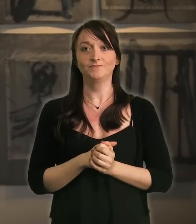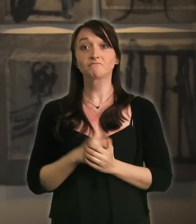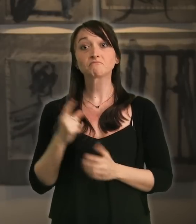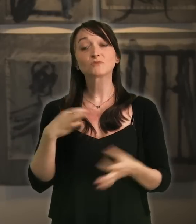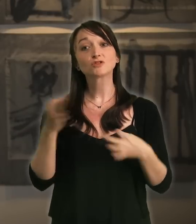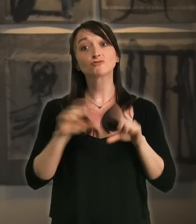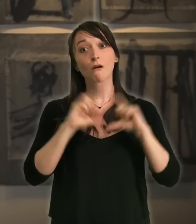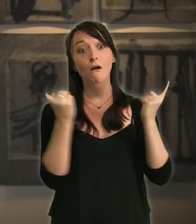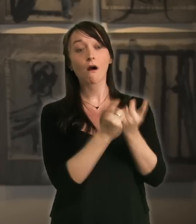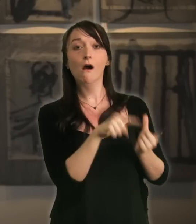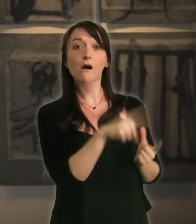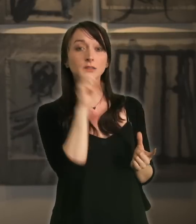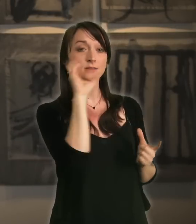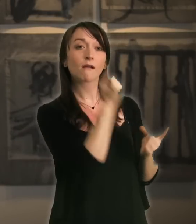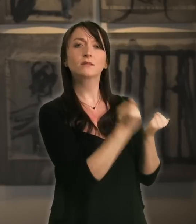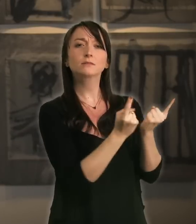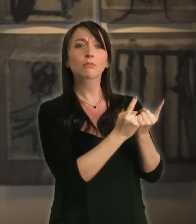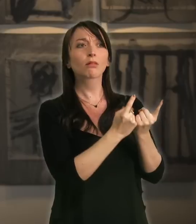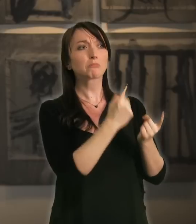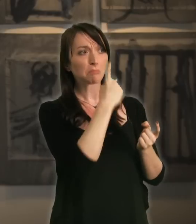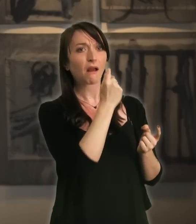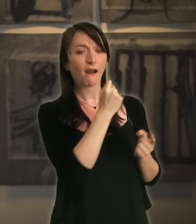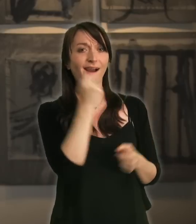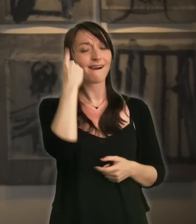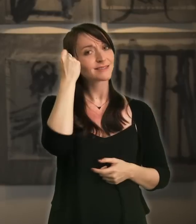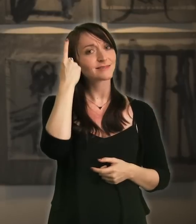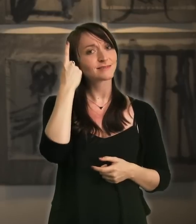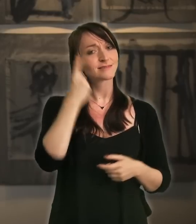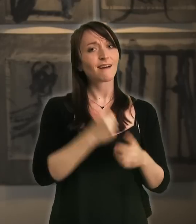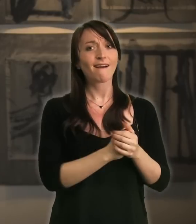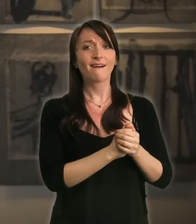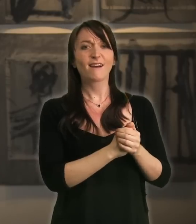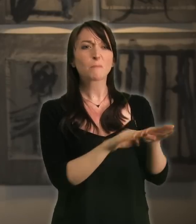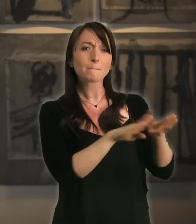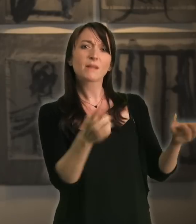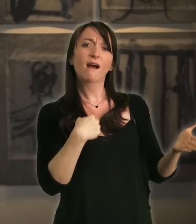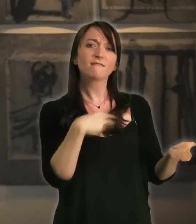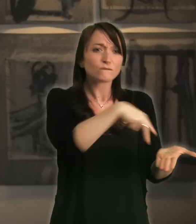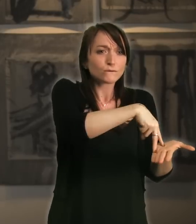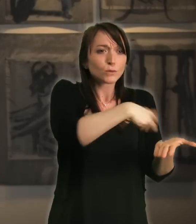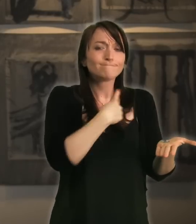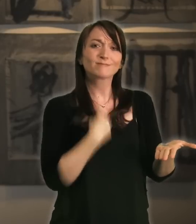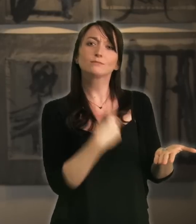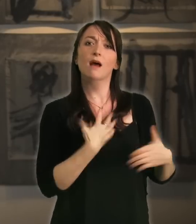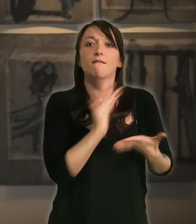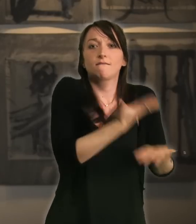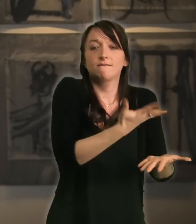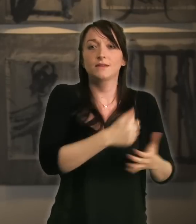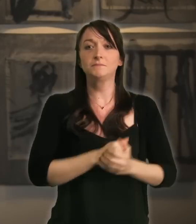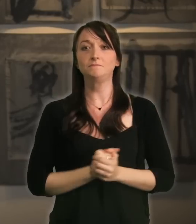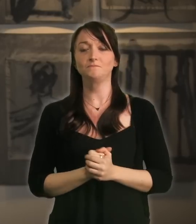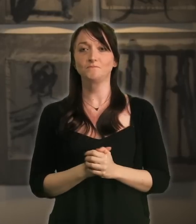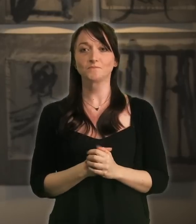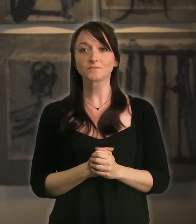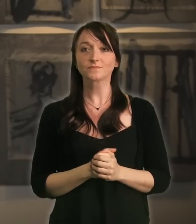bullied in school but through drama I kind of found something that I was good at and something that I understood and a platform where I